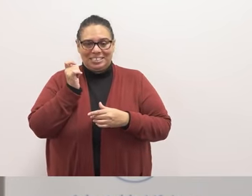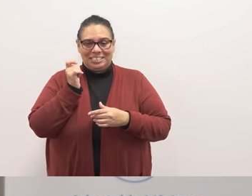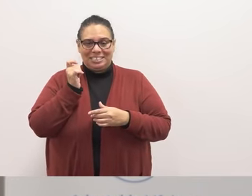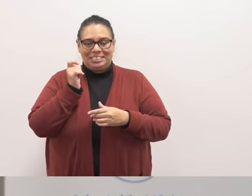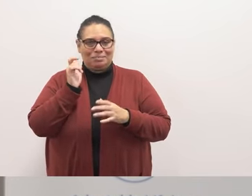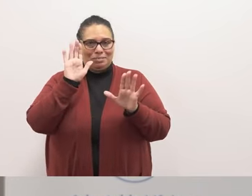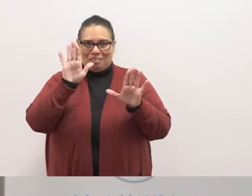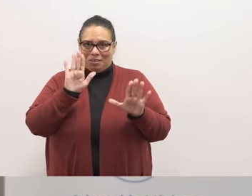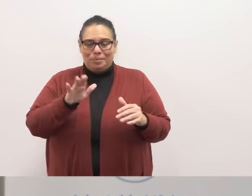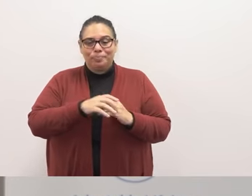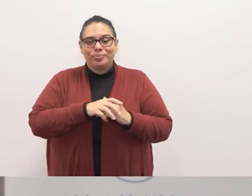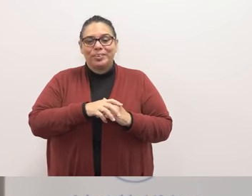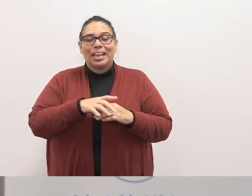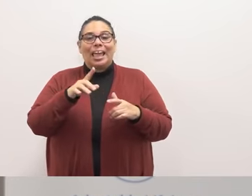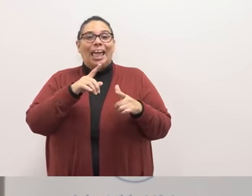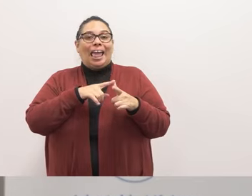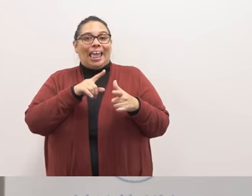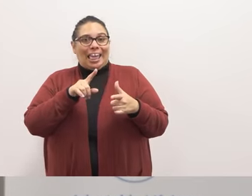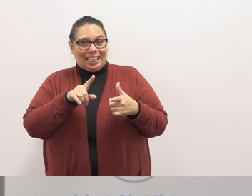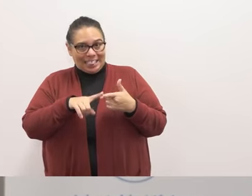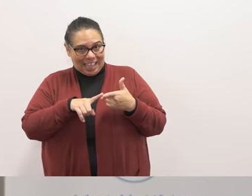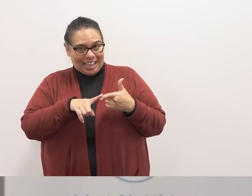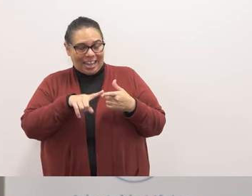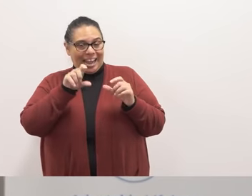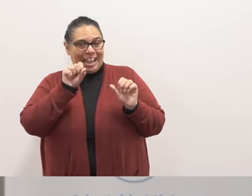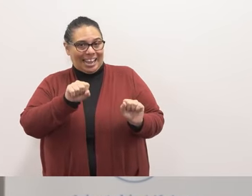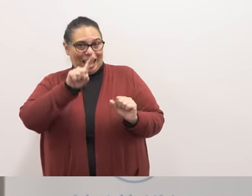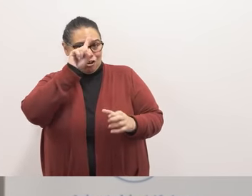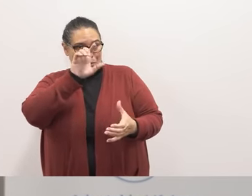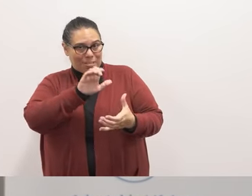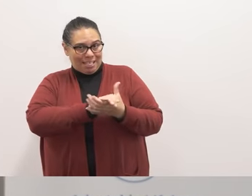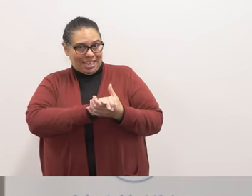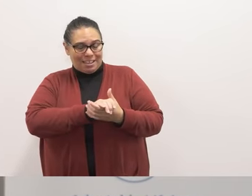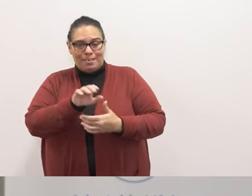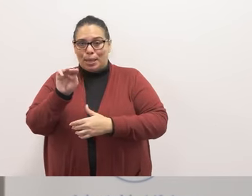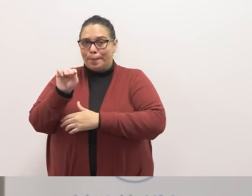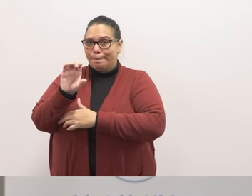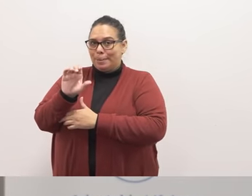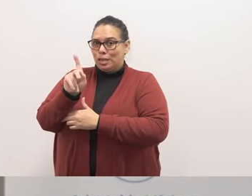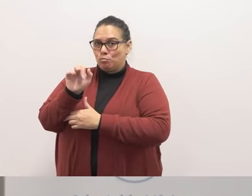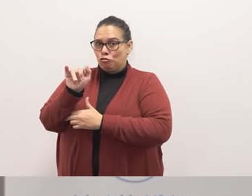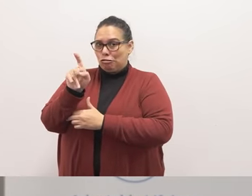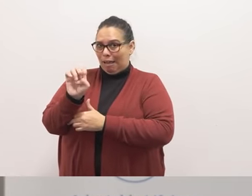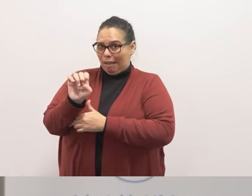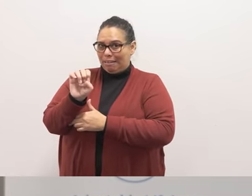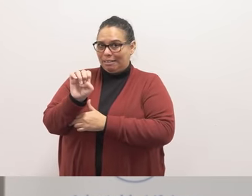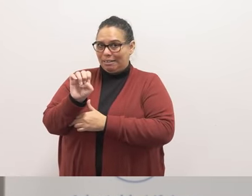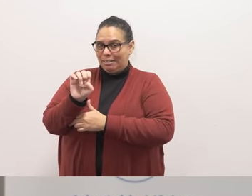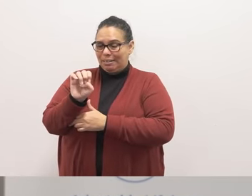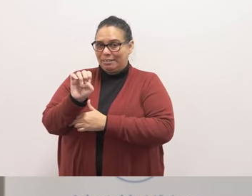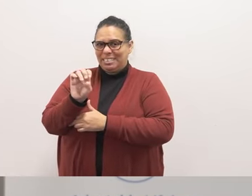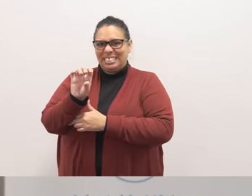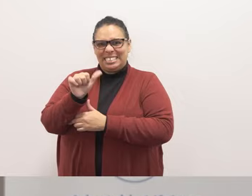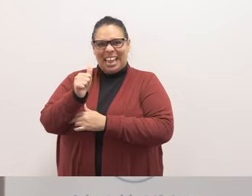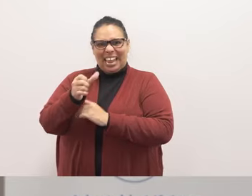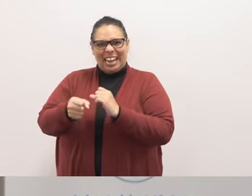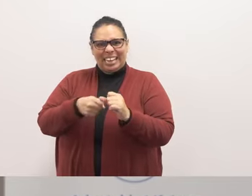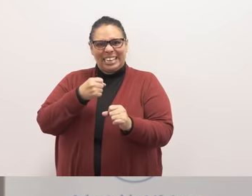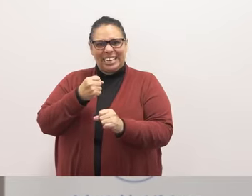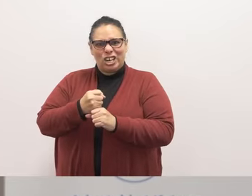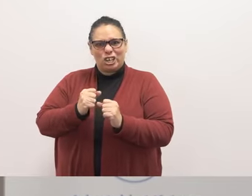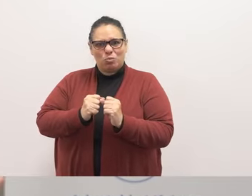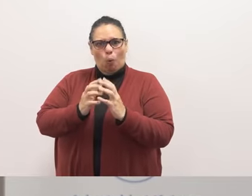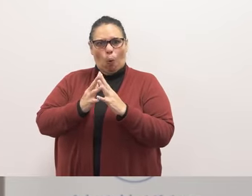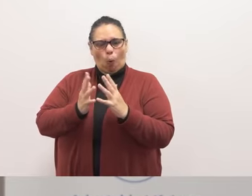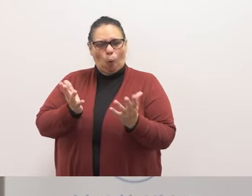was phenomenal and then can you believe it mcbride is 10 years old the